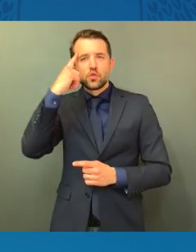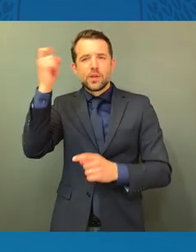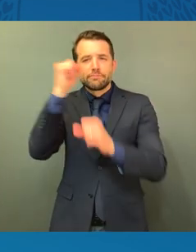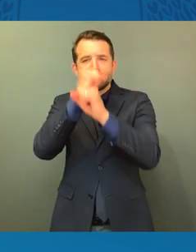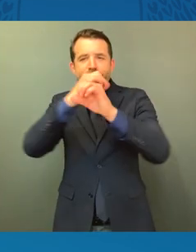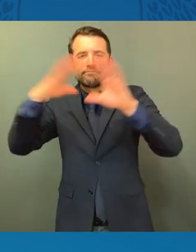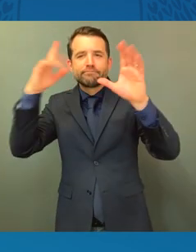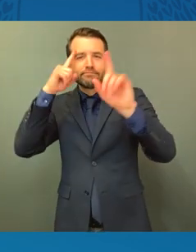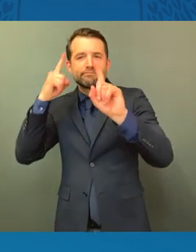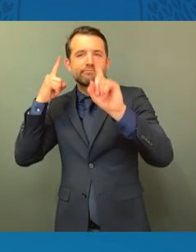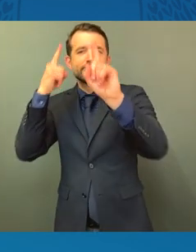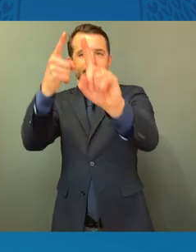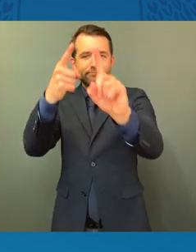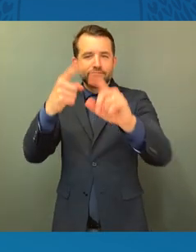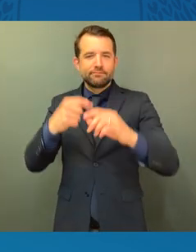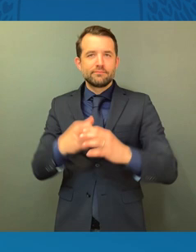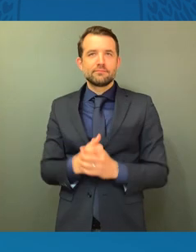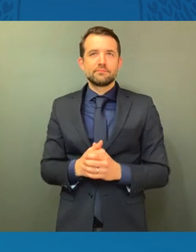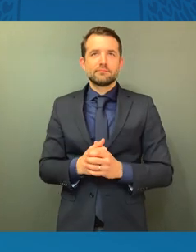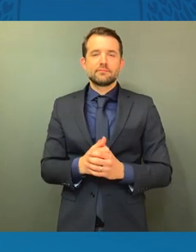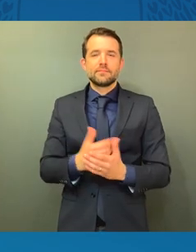Thank you. Thank